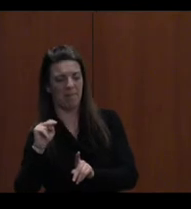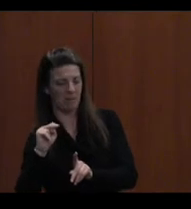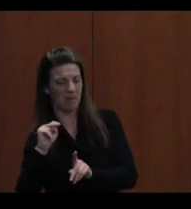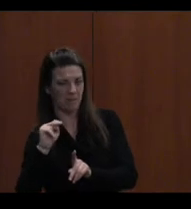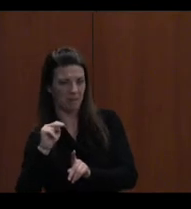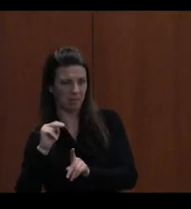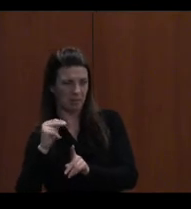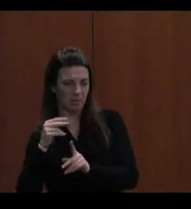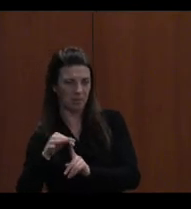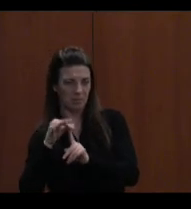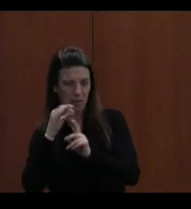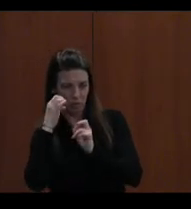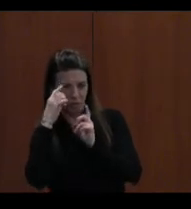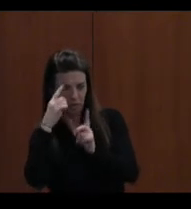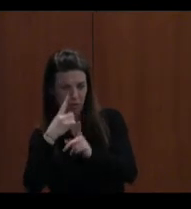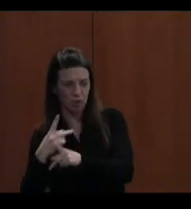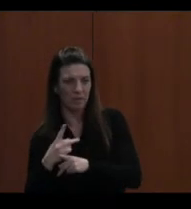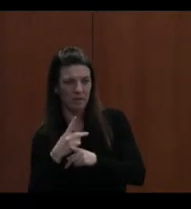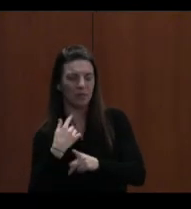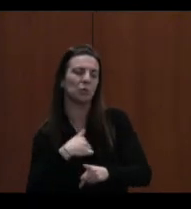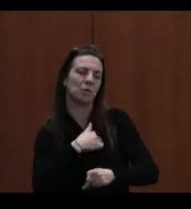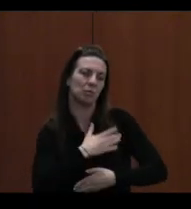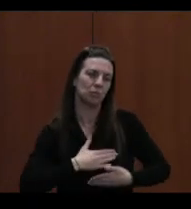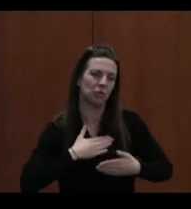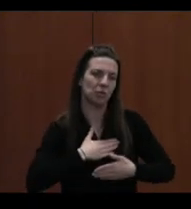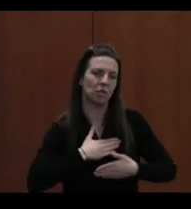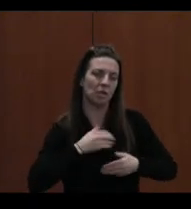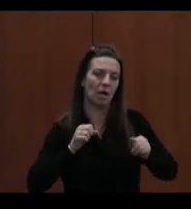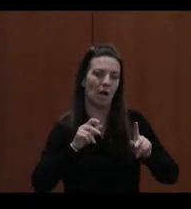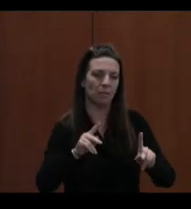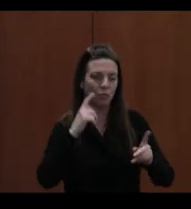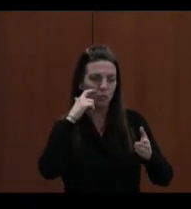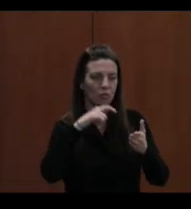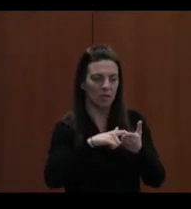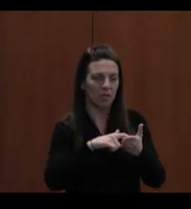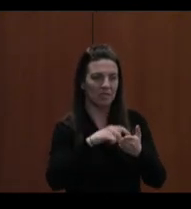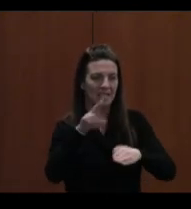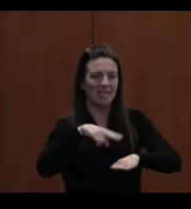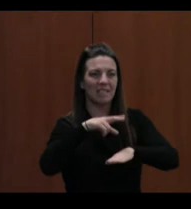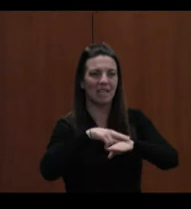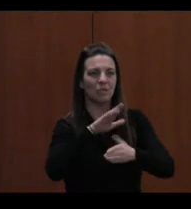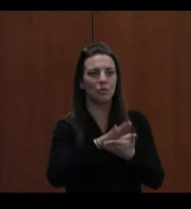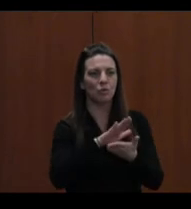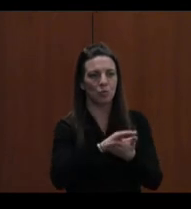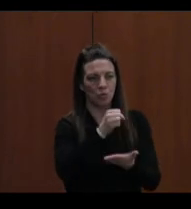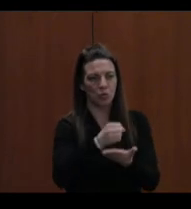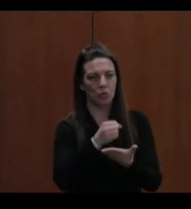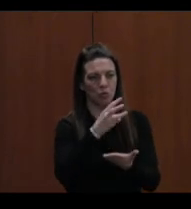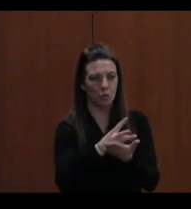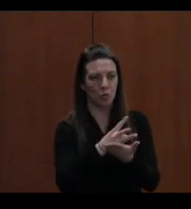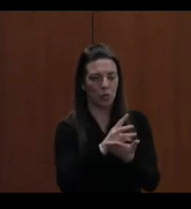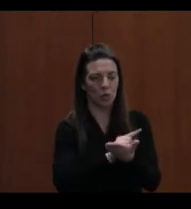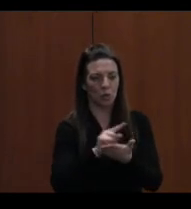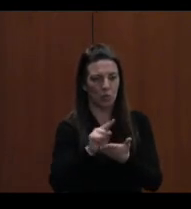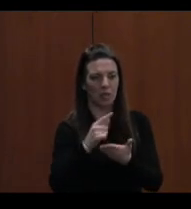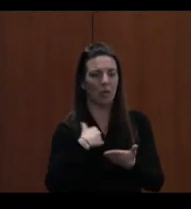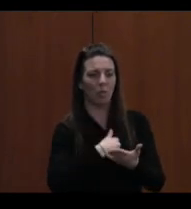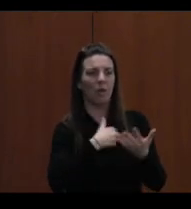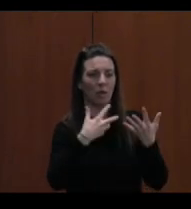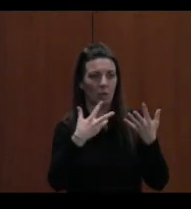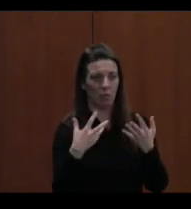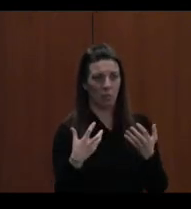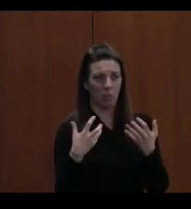We appreciate the opportunity to recognize and celebrate National School Social Worker Week. We would like to acknowledge the work our 33